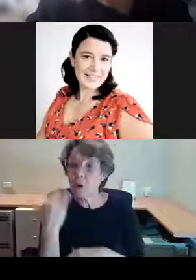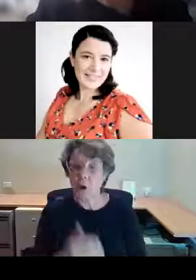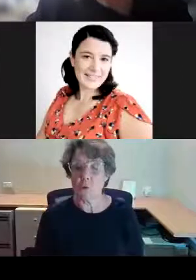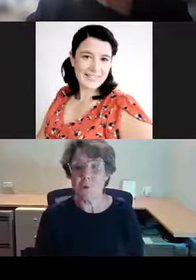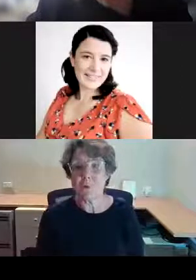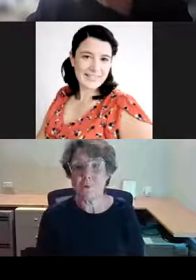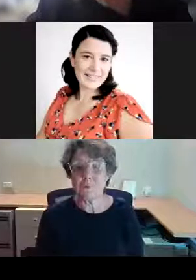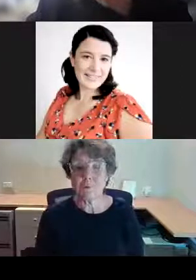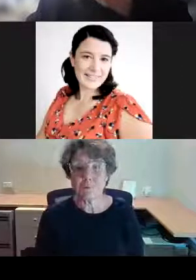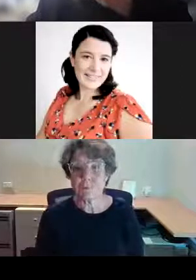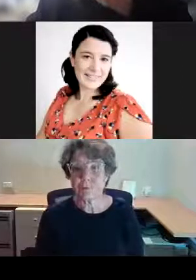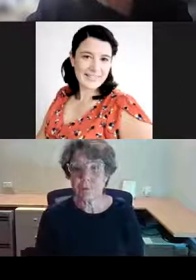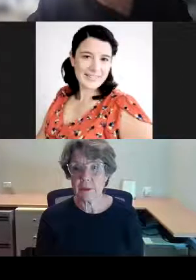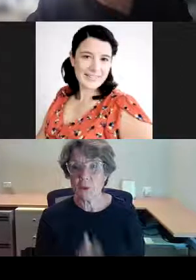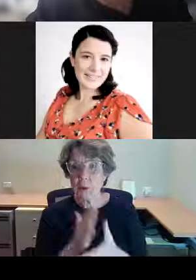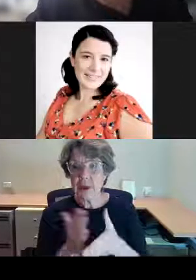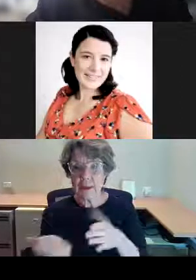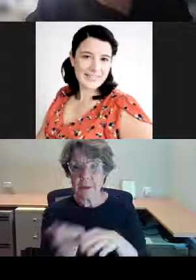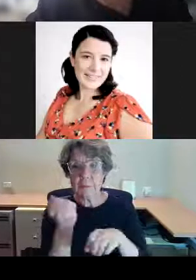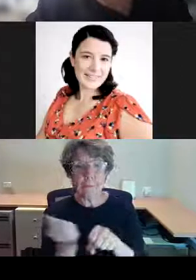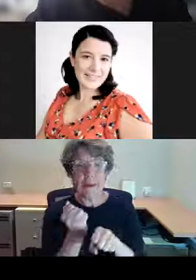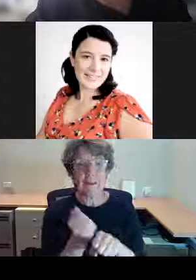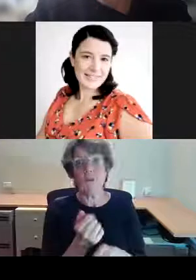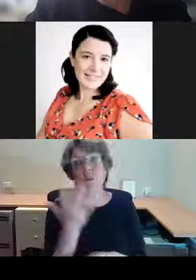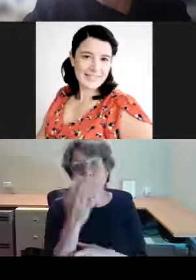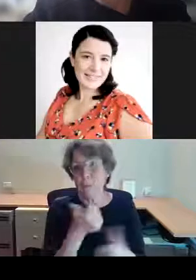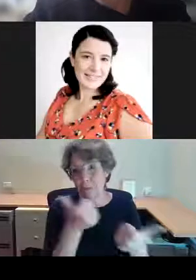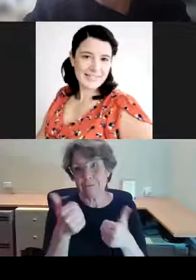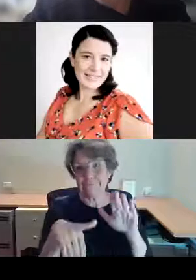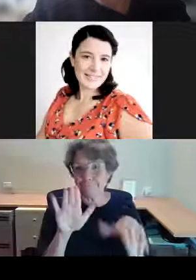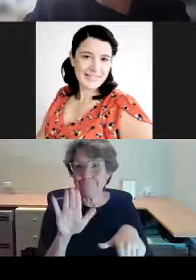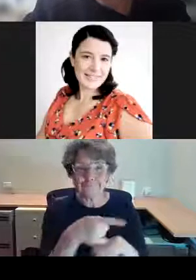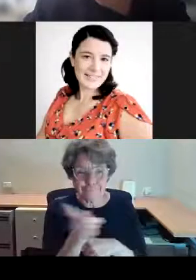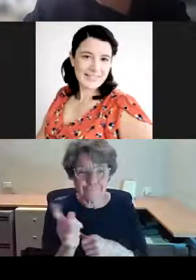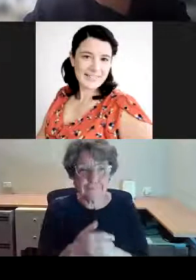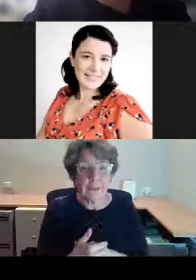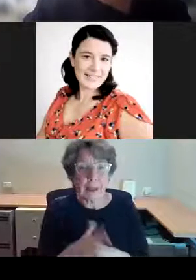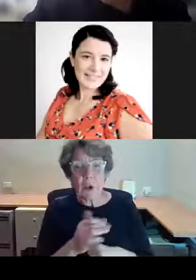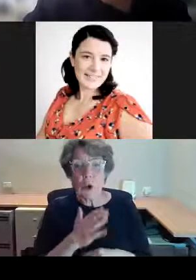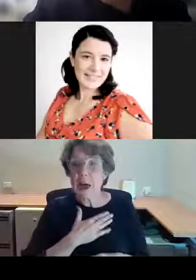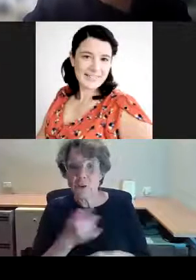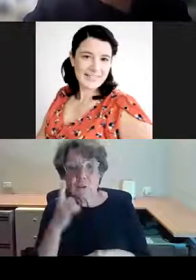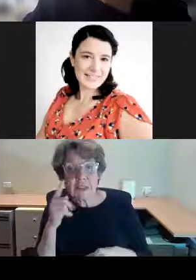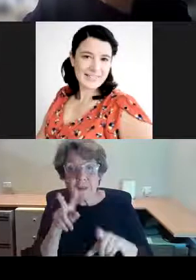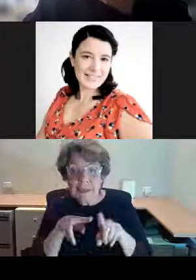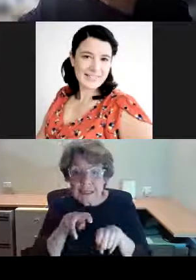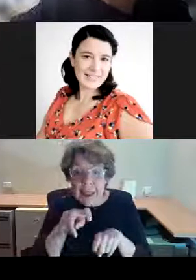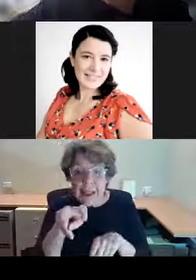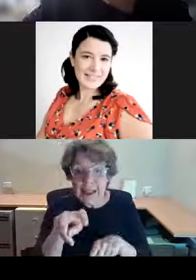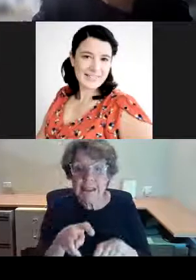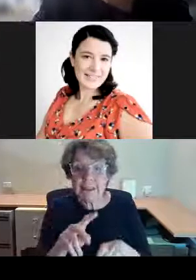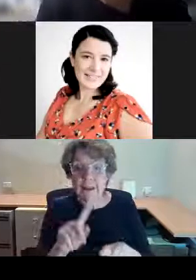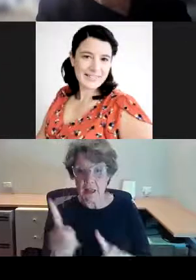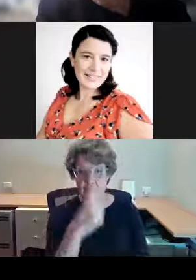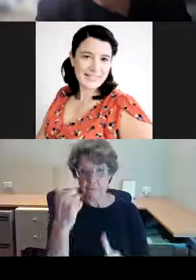of the building. And I thought you might like to look just see the little staircase, the wrought iron staircase